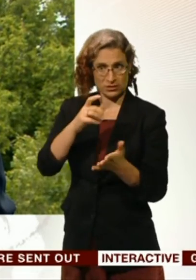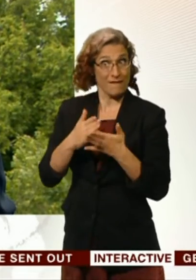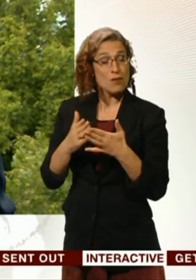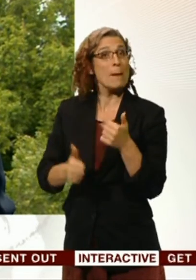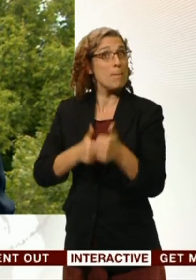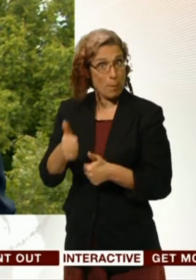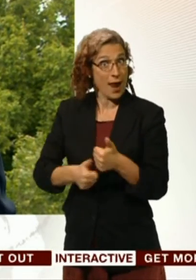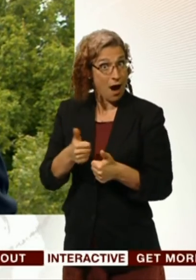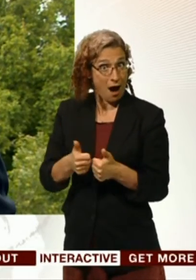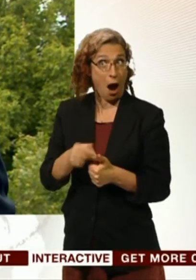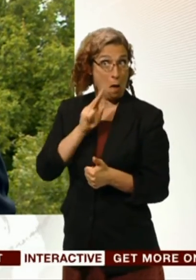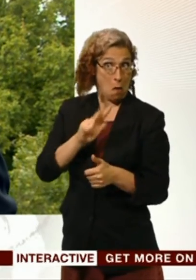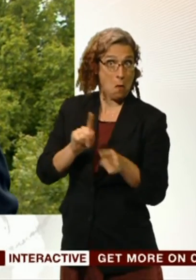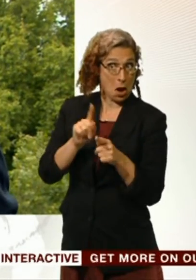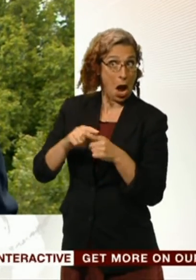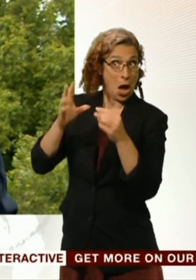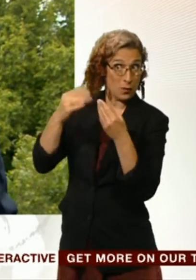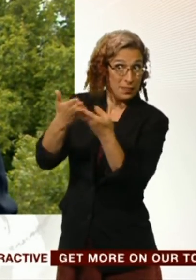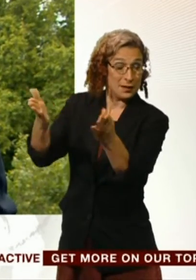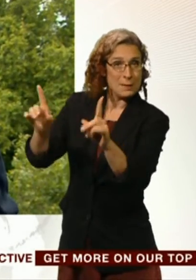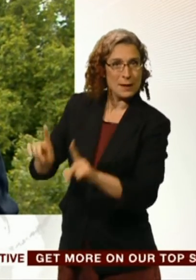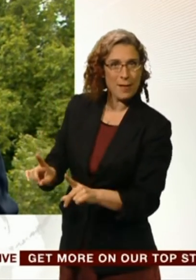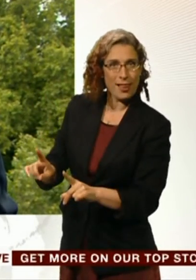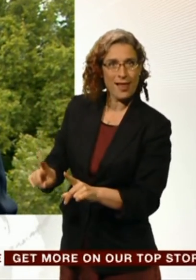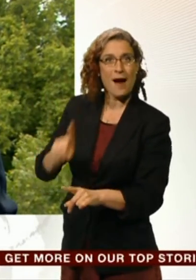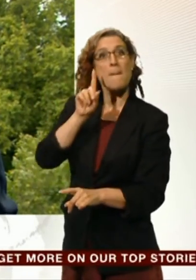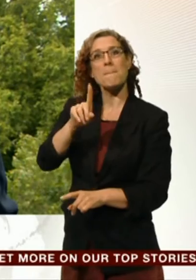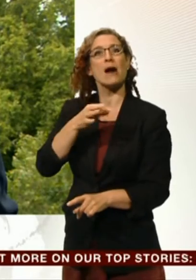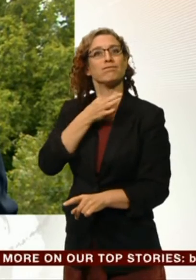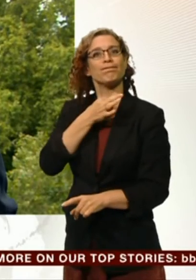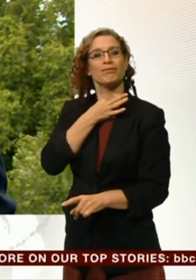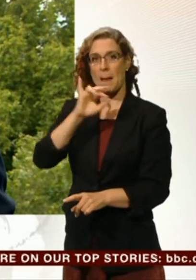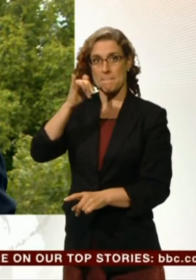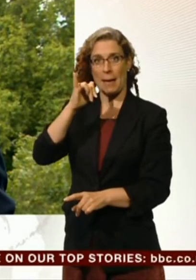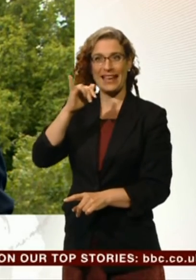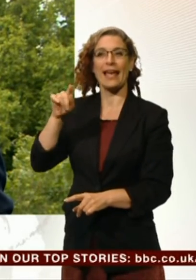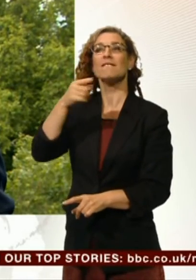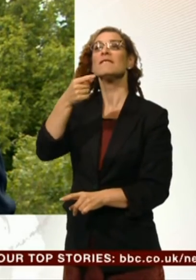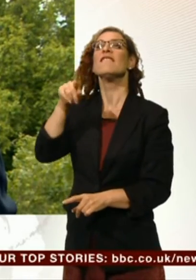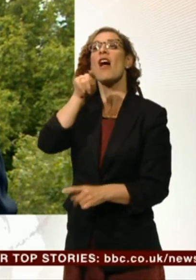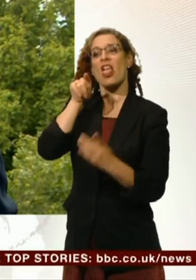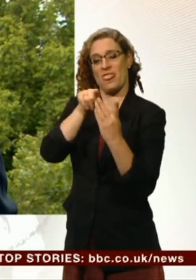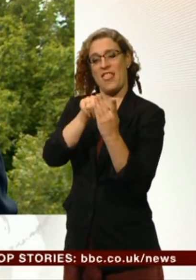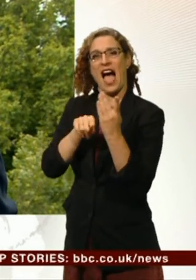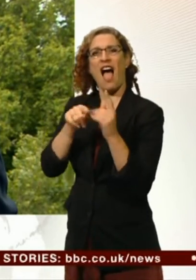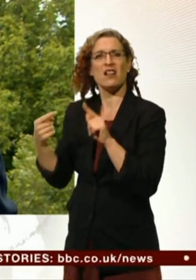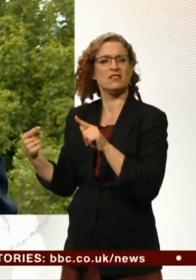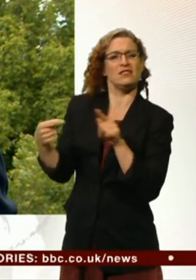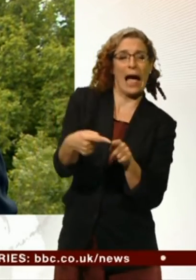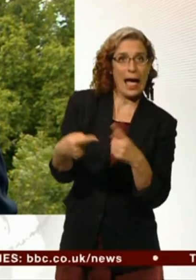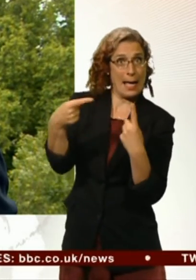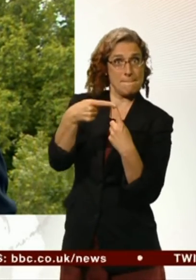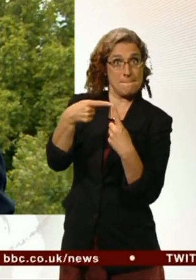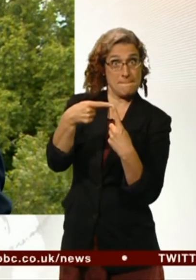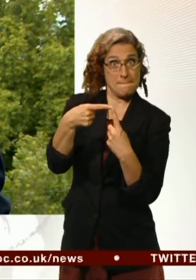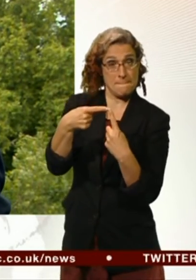a contest like this for the other candidates. If they attack him, they risk losing popularity. If they don't do that, they could just let